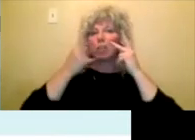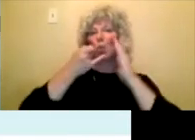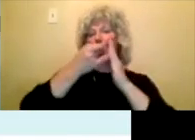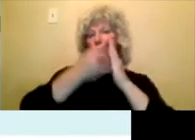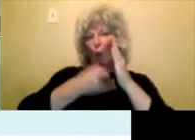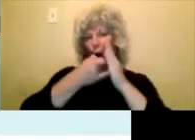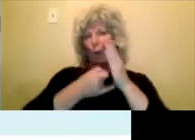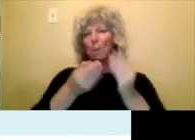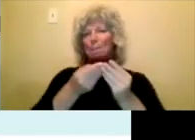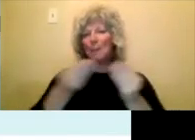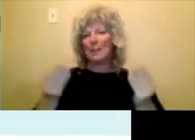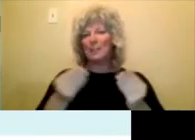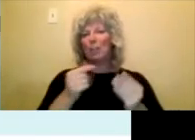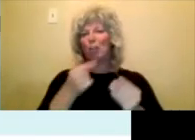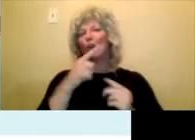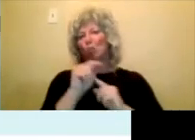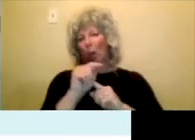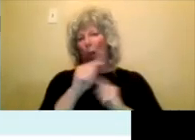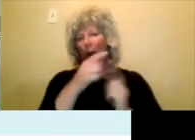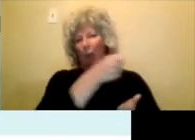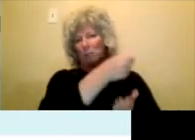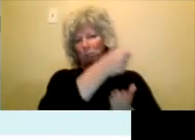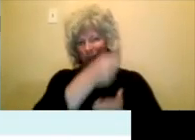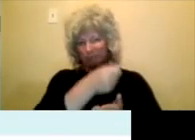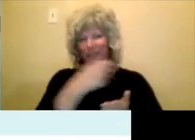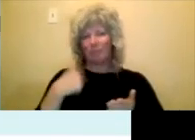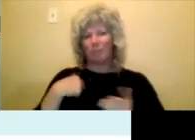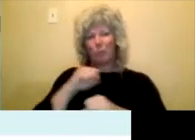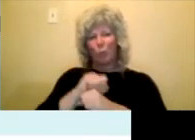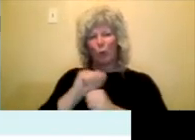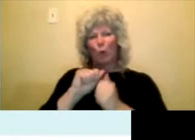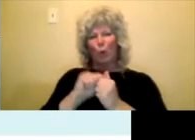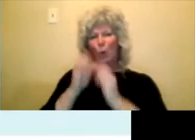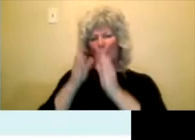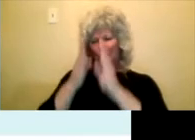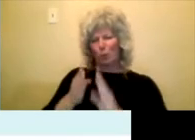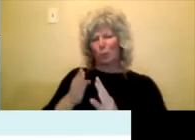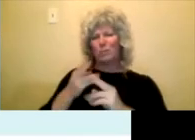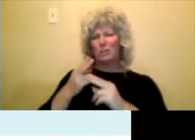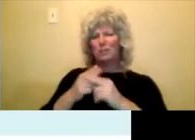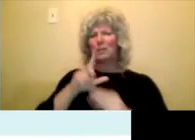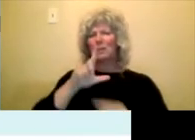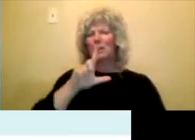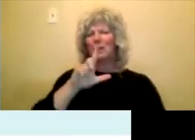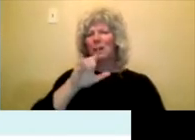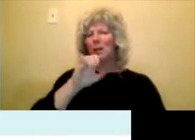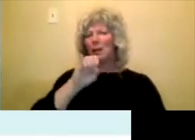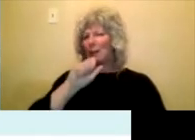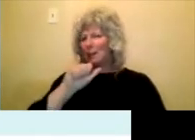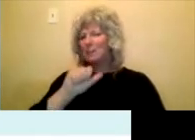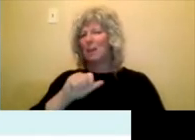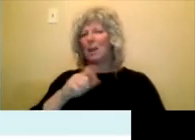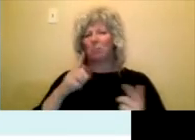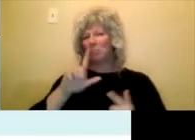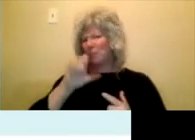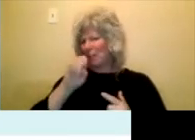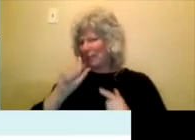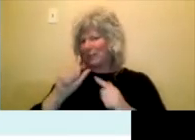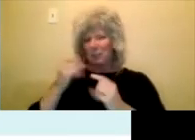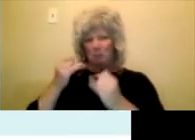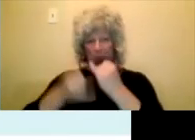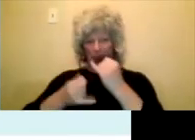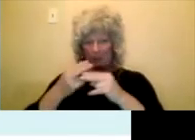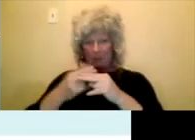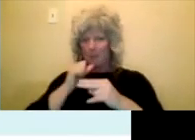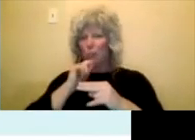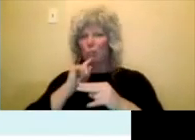uh, Lisa Worrell, who is the, um, associate, uh, officer that we support each other, uh, in this program,